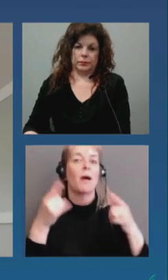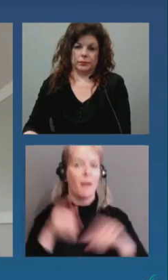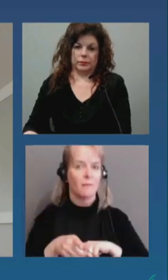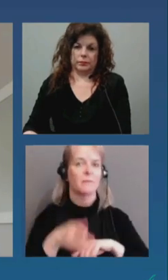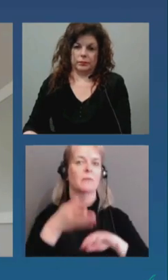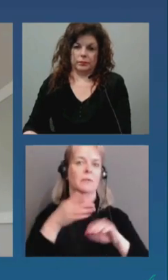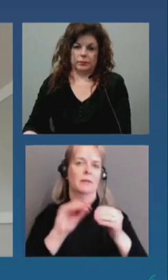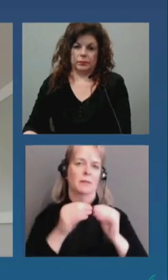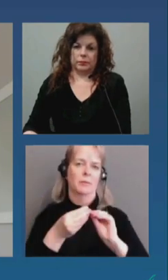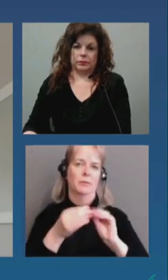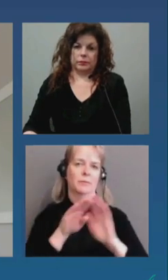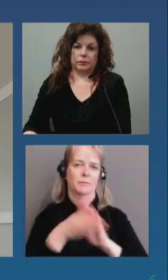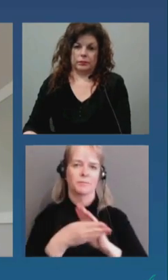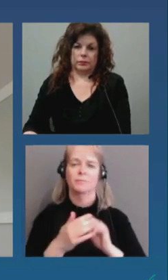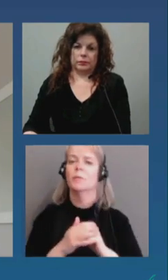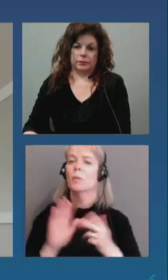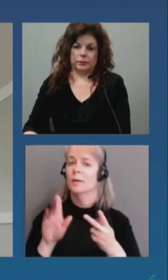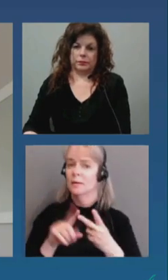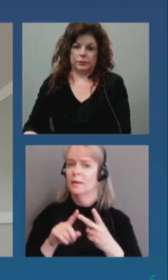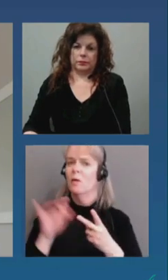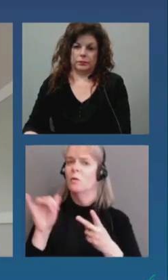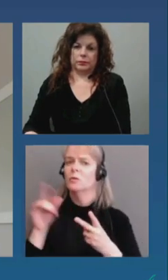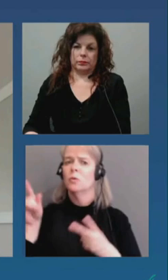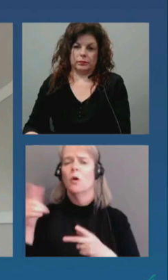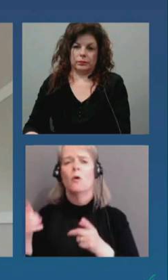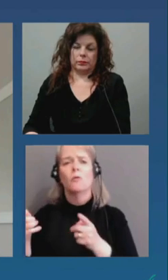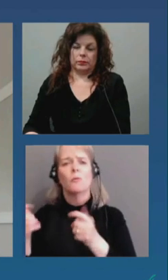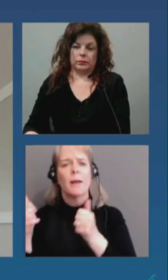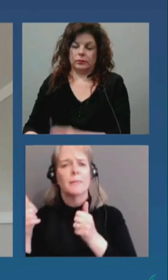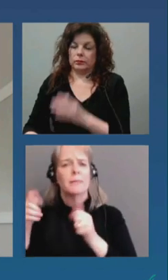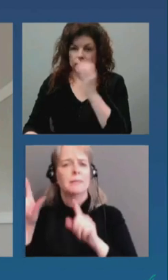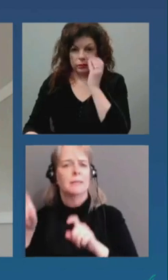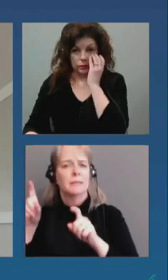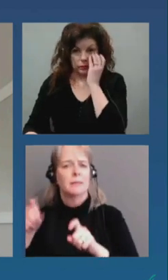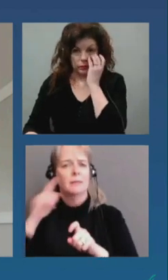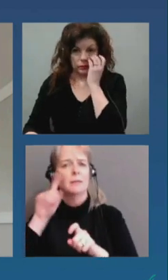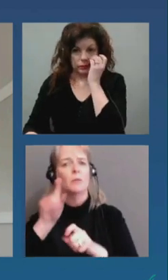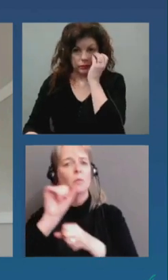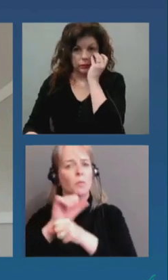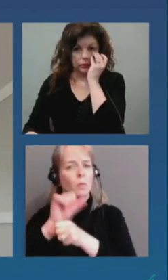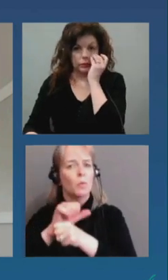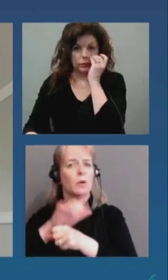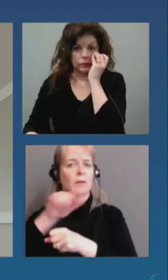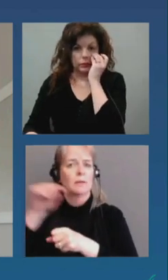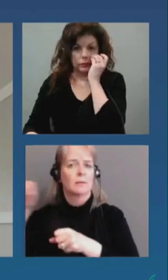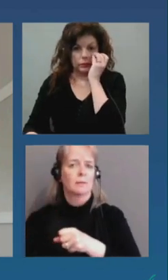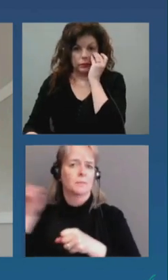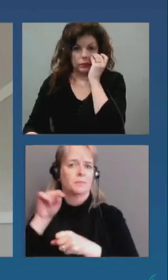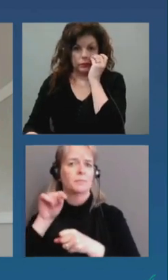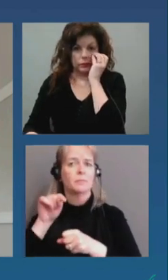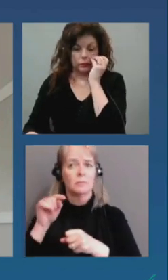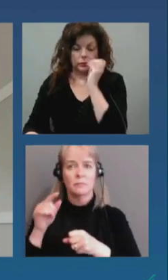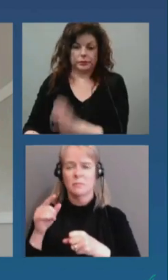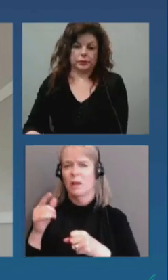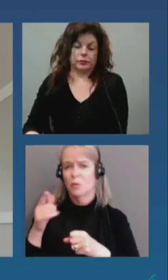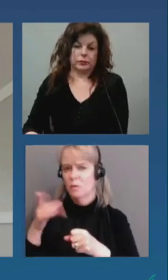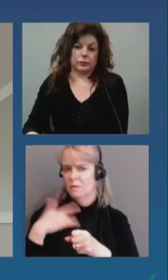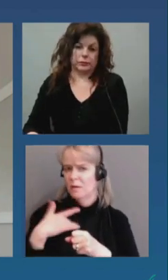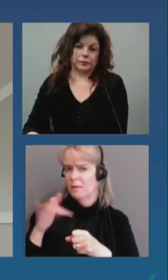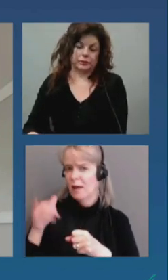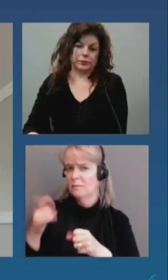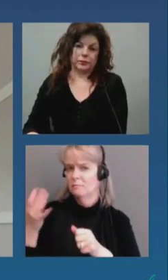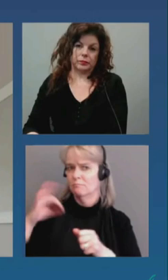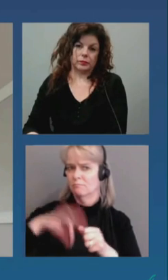uh we're going step in the going the step and wondering what we're doing the role would be to help prevent outbreaks uh it's it's pretty